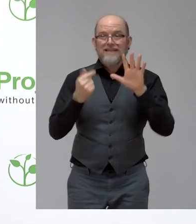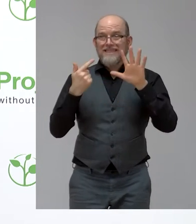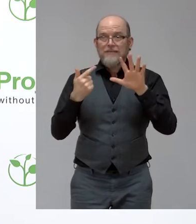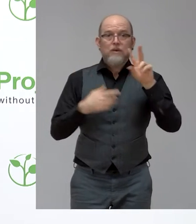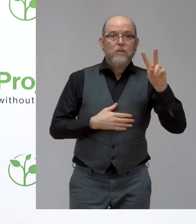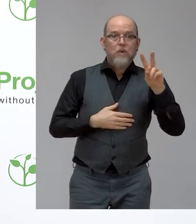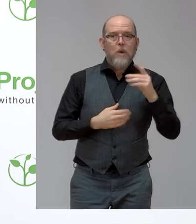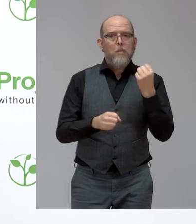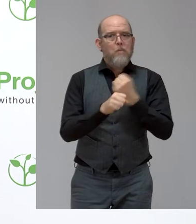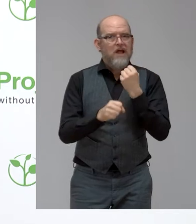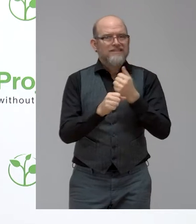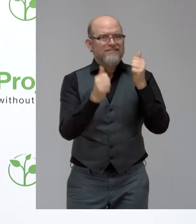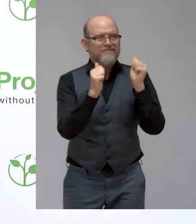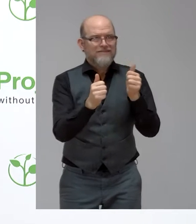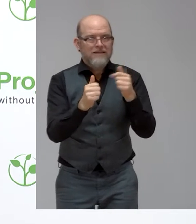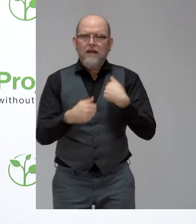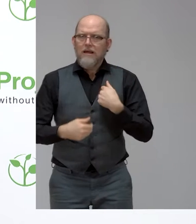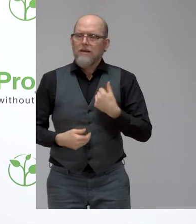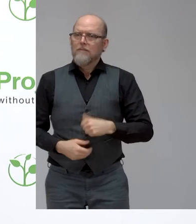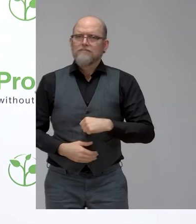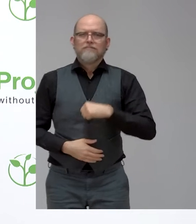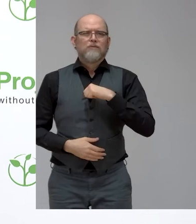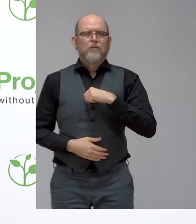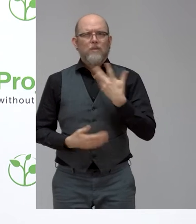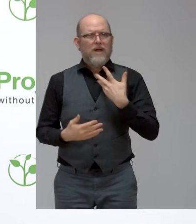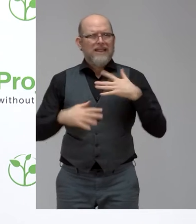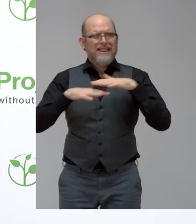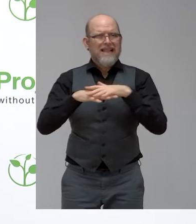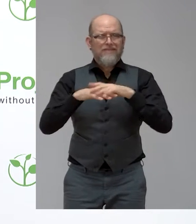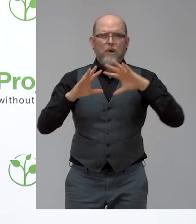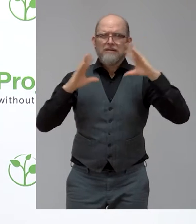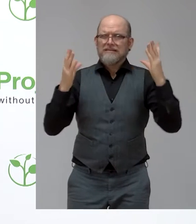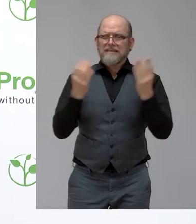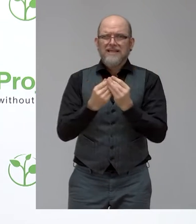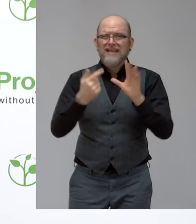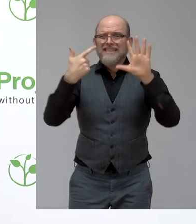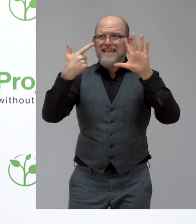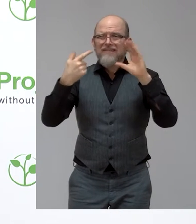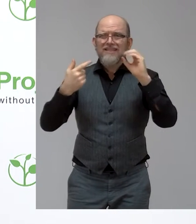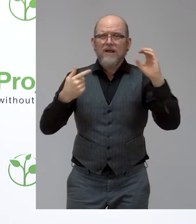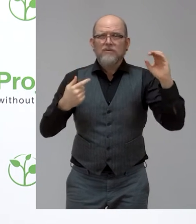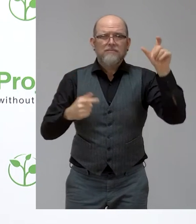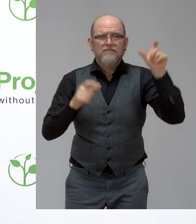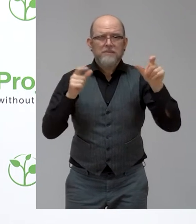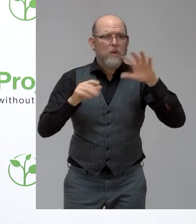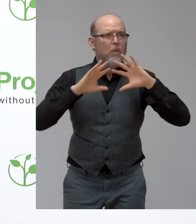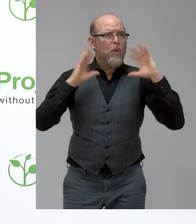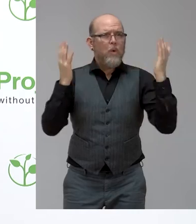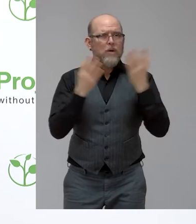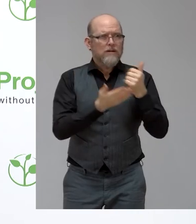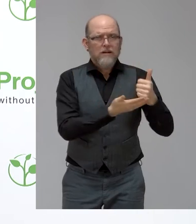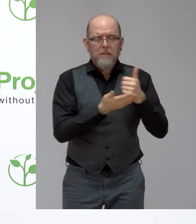of our network, these are more than 7,000 people all around the globe, have helped us to select the right winners.